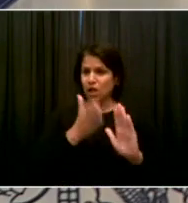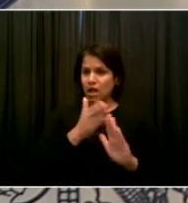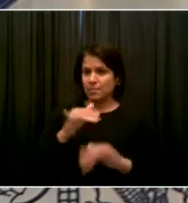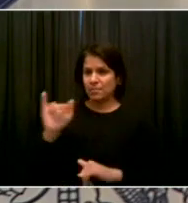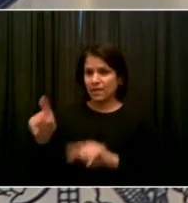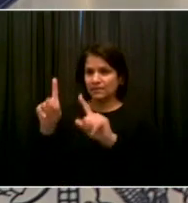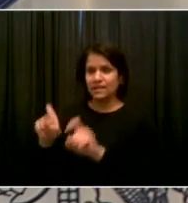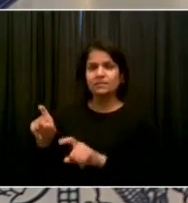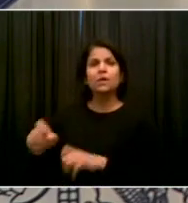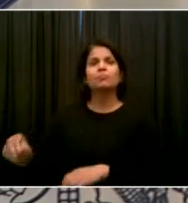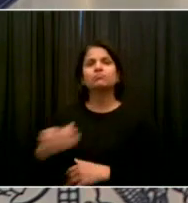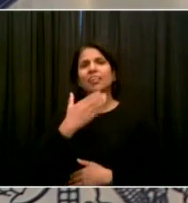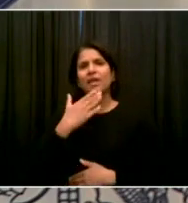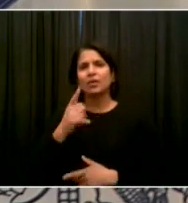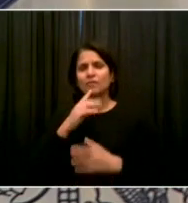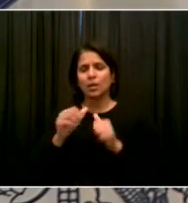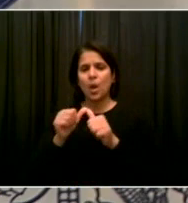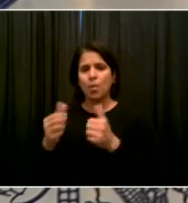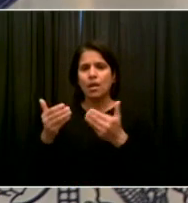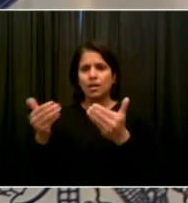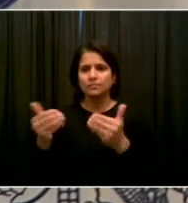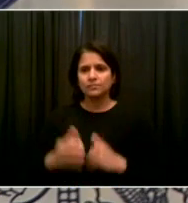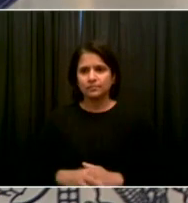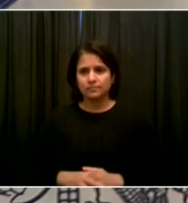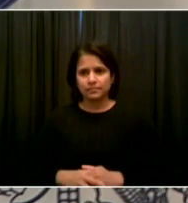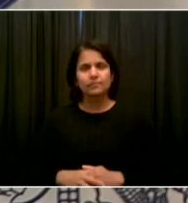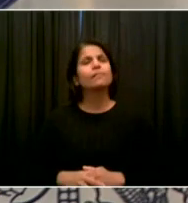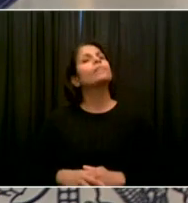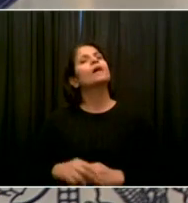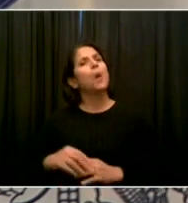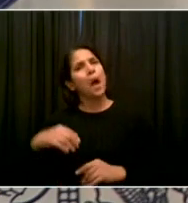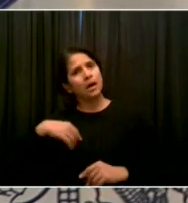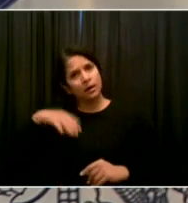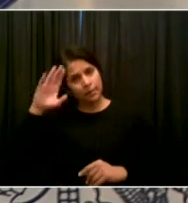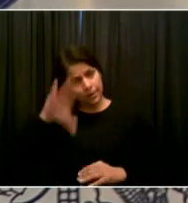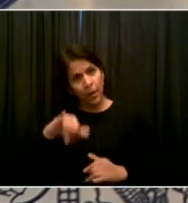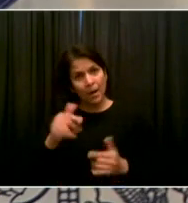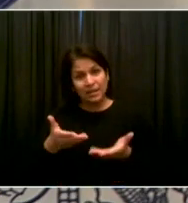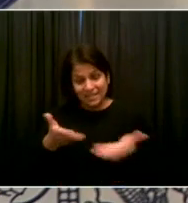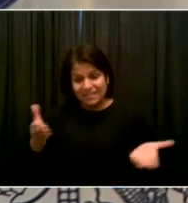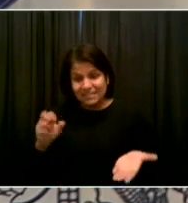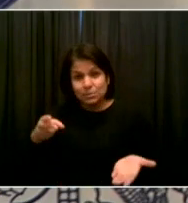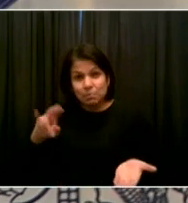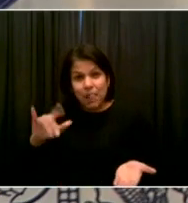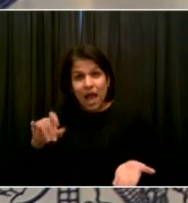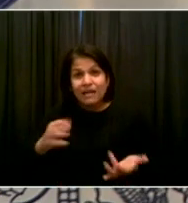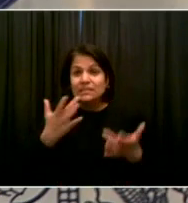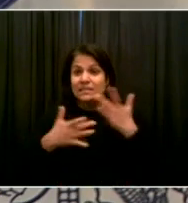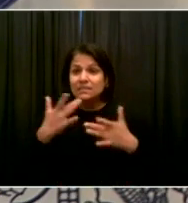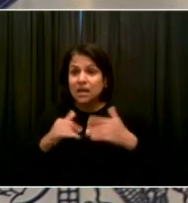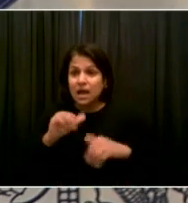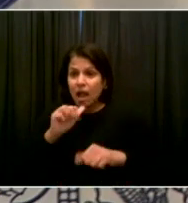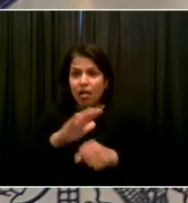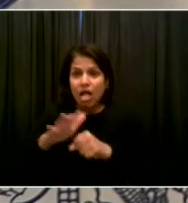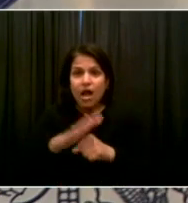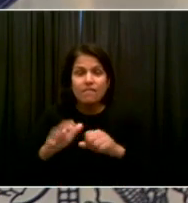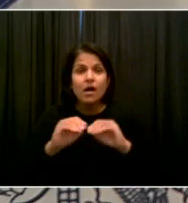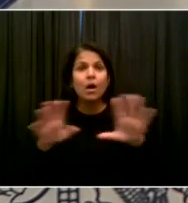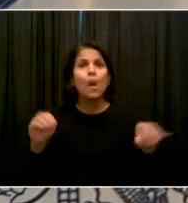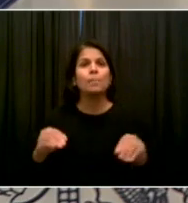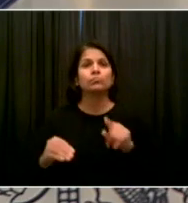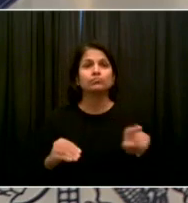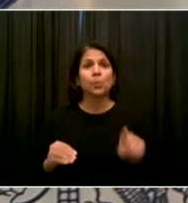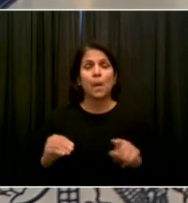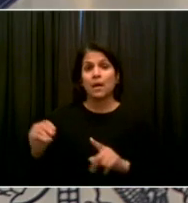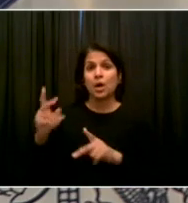So I know you said options are limited as far as supply goes. So if these supervisors do go out and find problems,